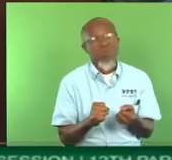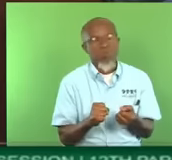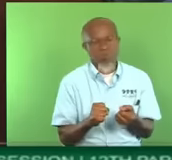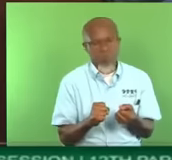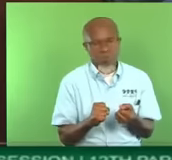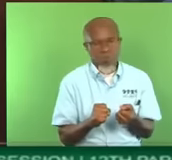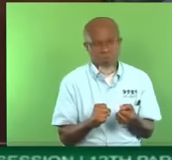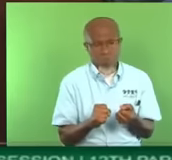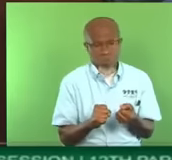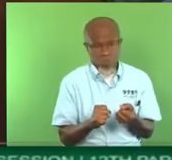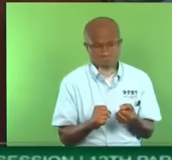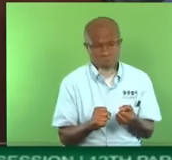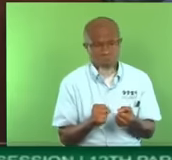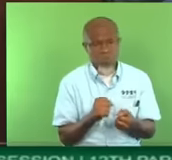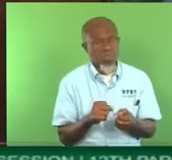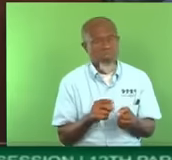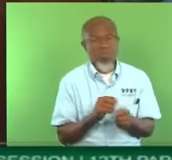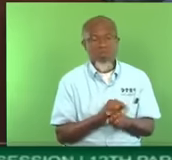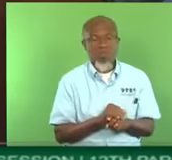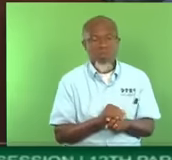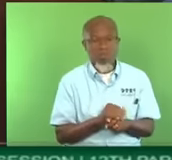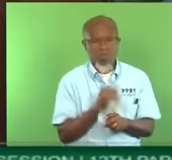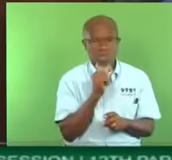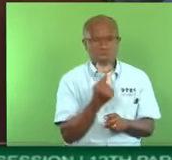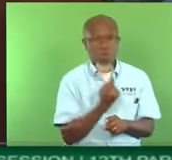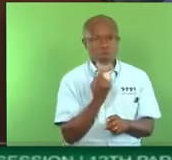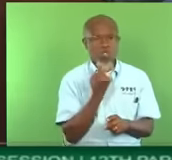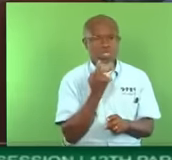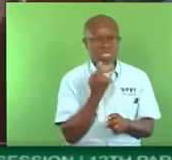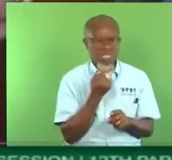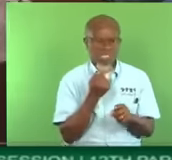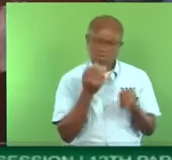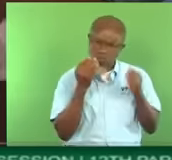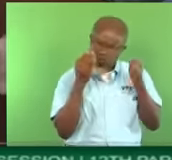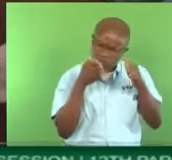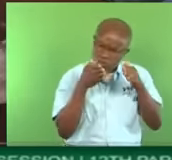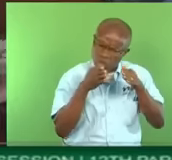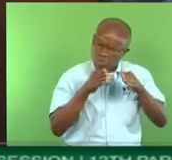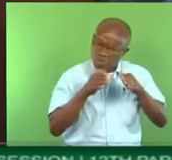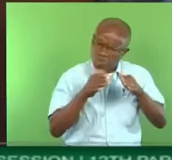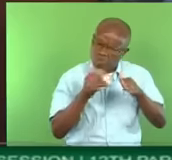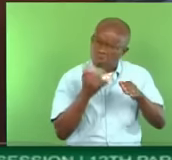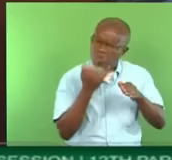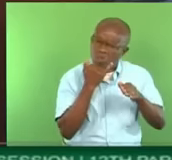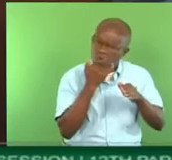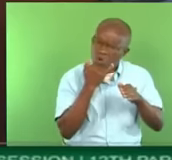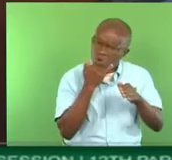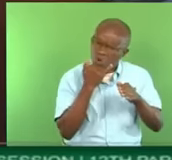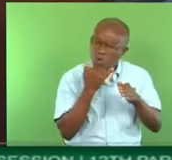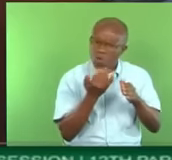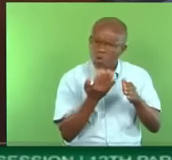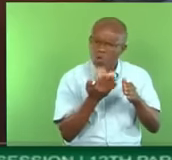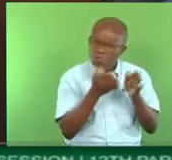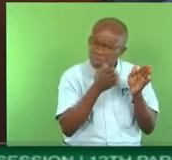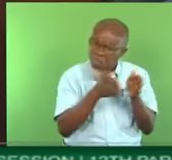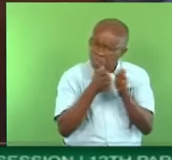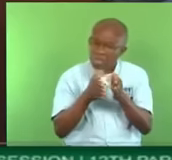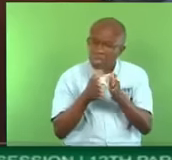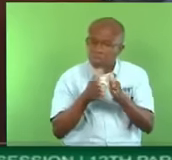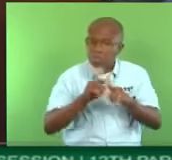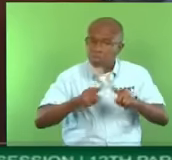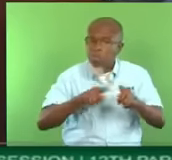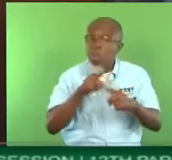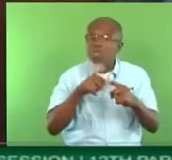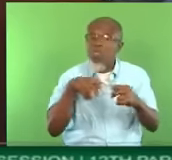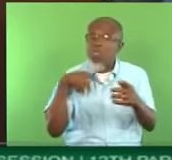And it is not only that they took the wrong approach. Everywhere they met successful contractors and so on, they put